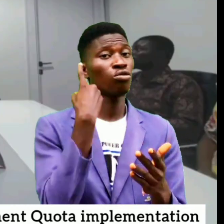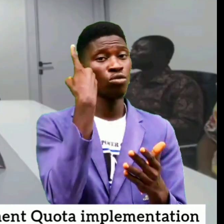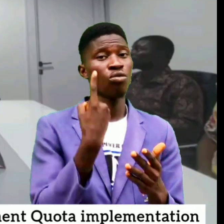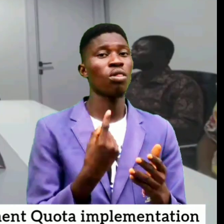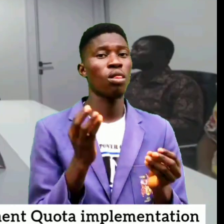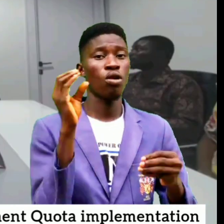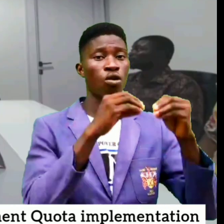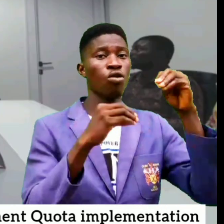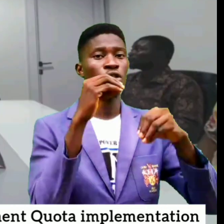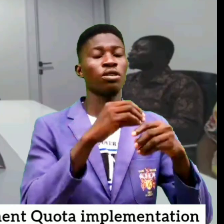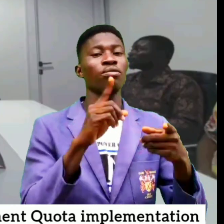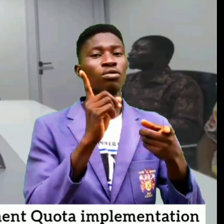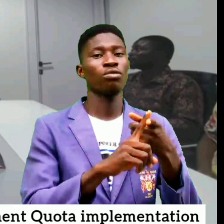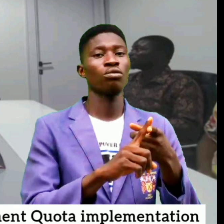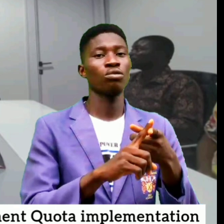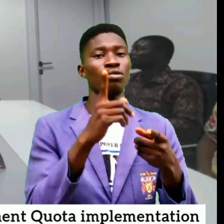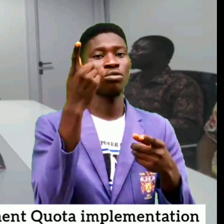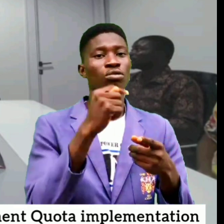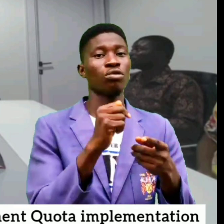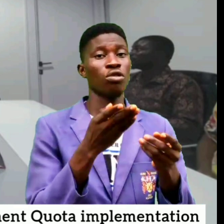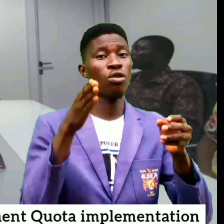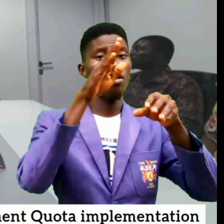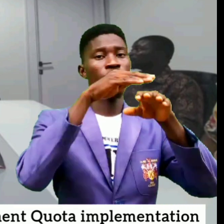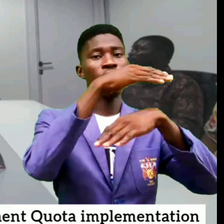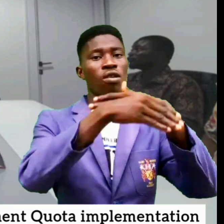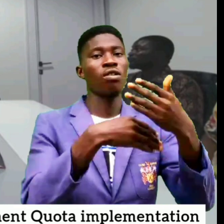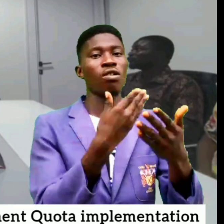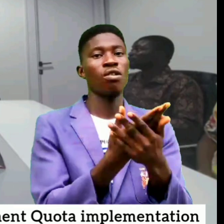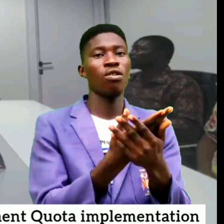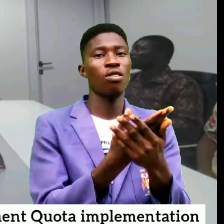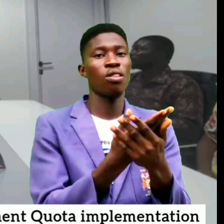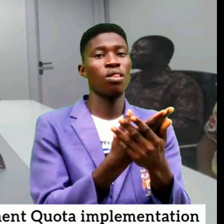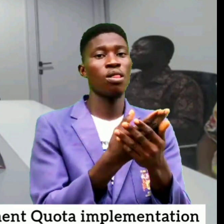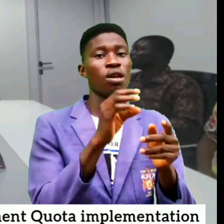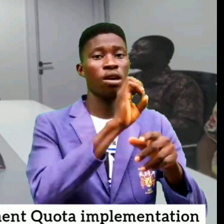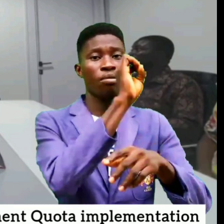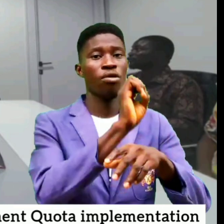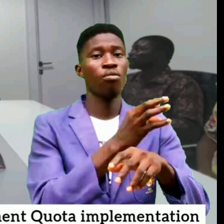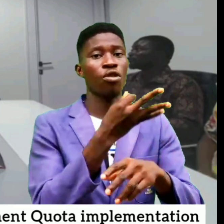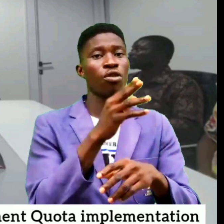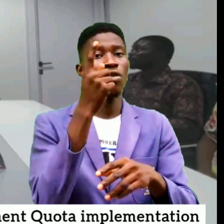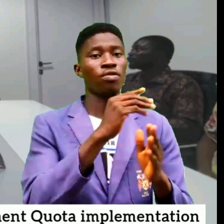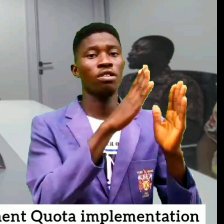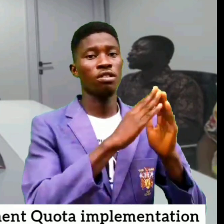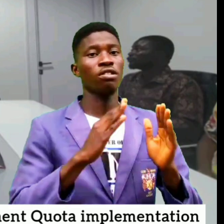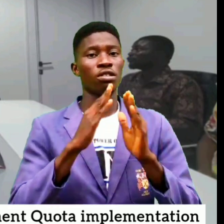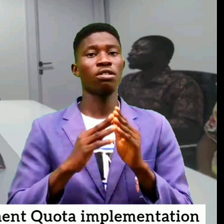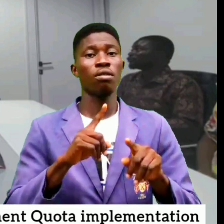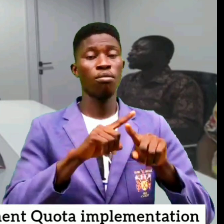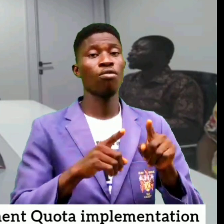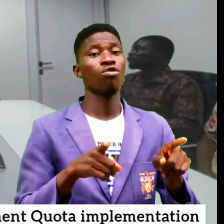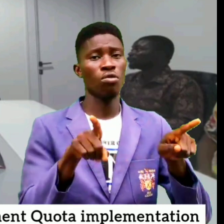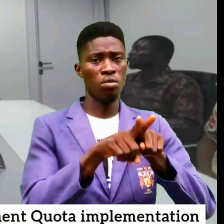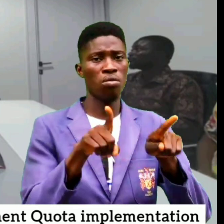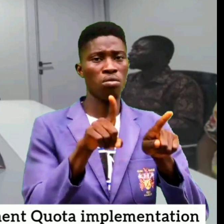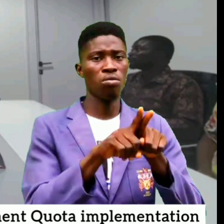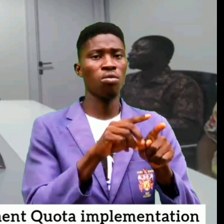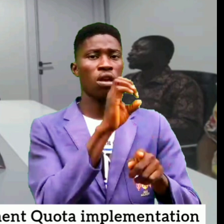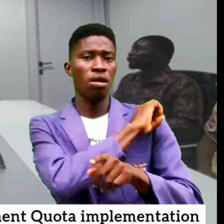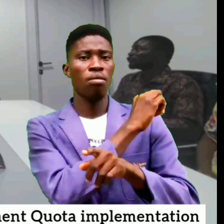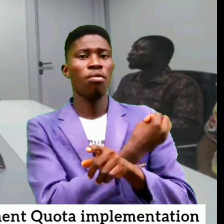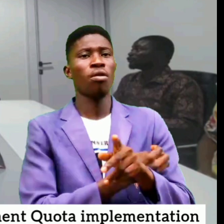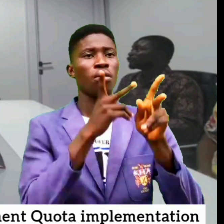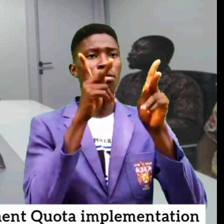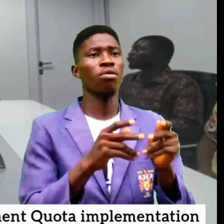contribute to the overall employment of those 15 but also empower people with